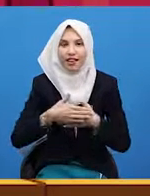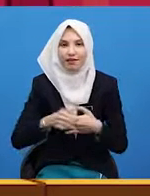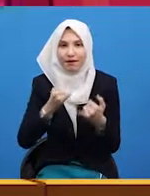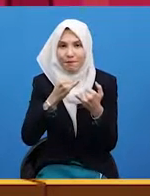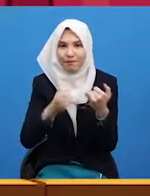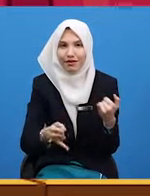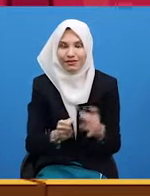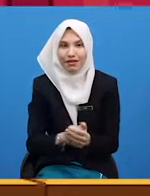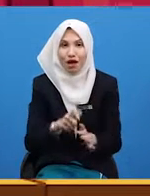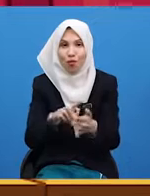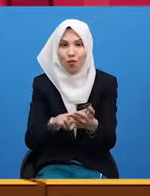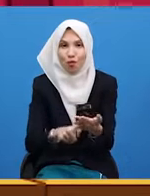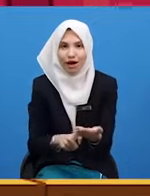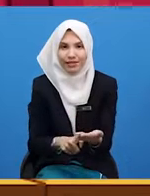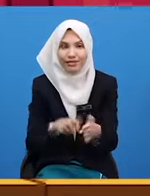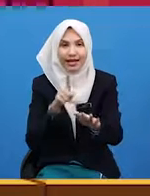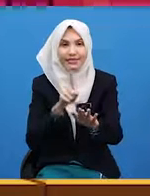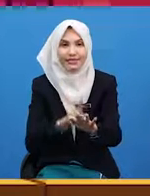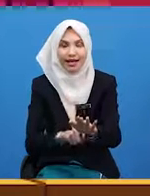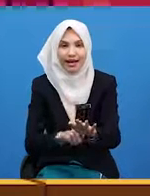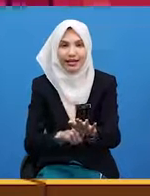What time is it?